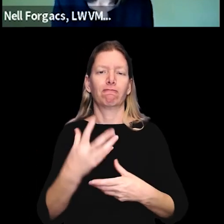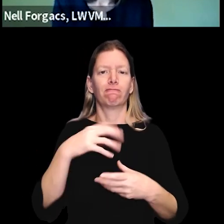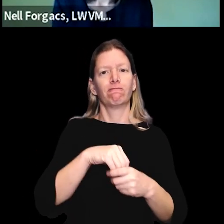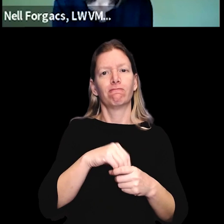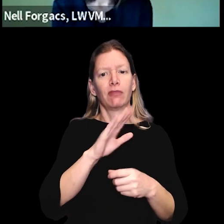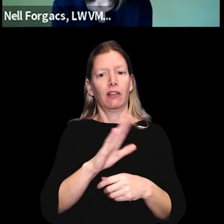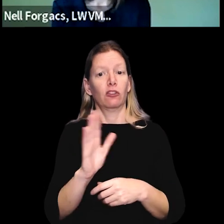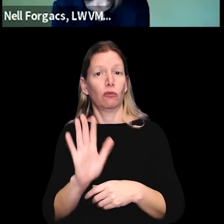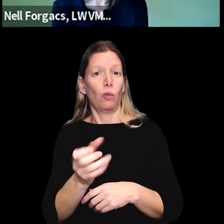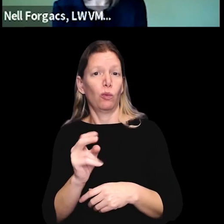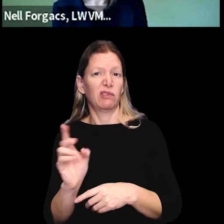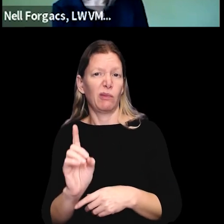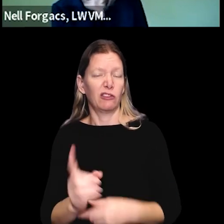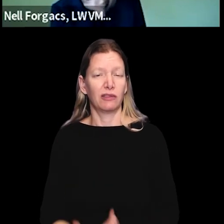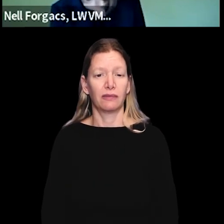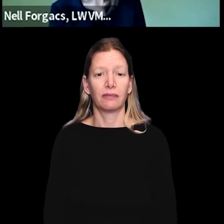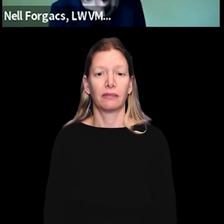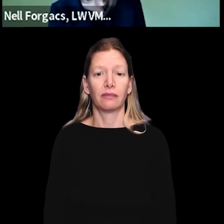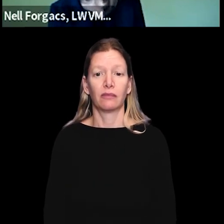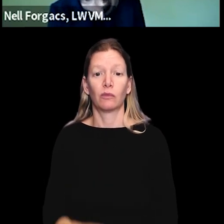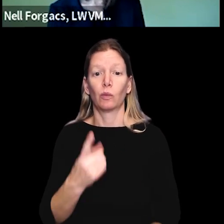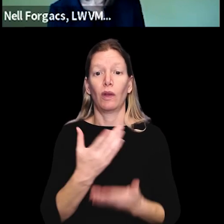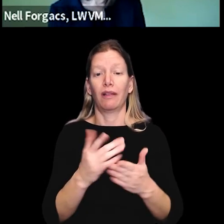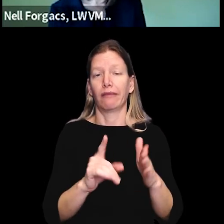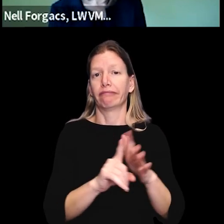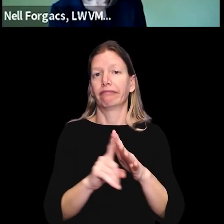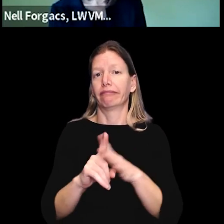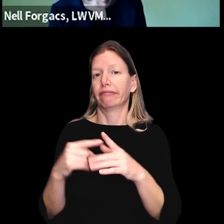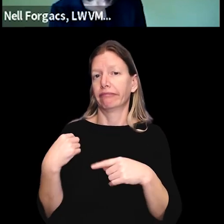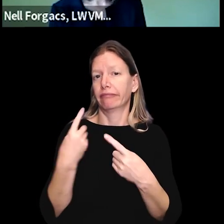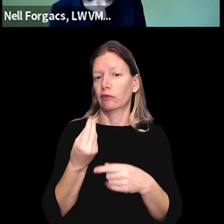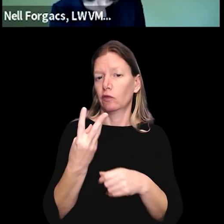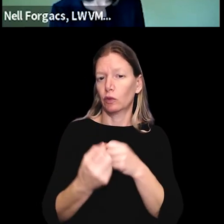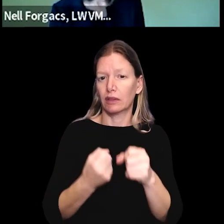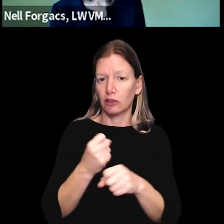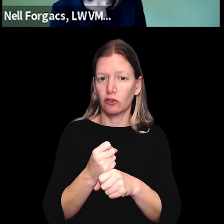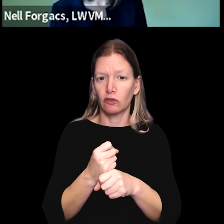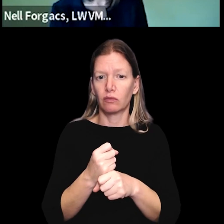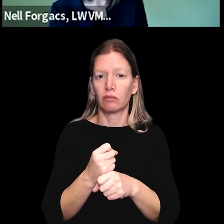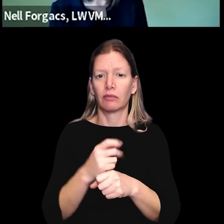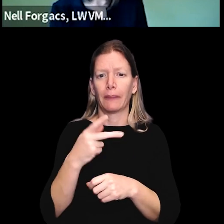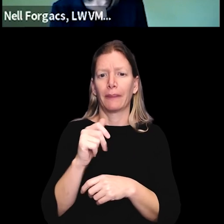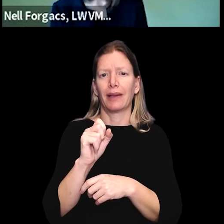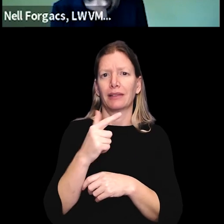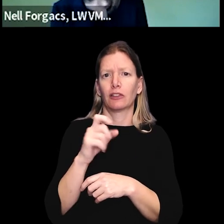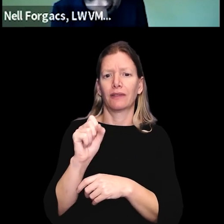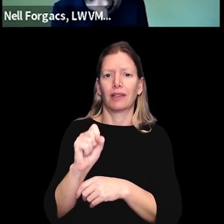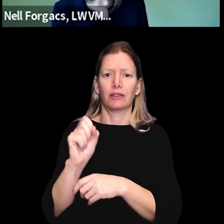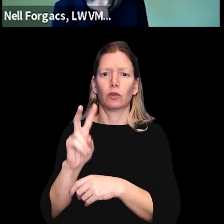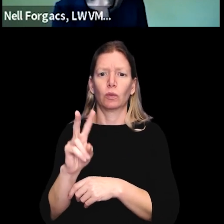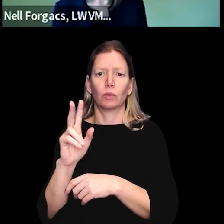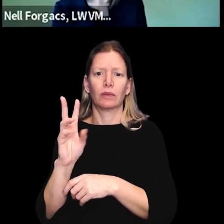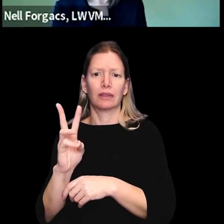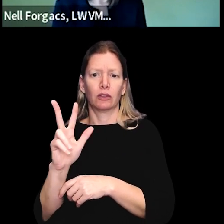that habit of engaging in their democracy. So one of the things that has come up in the past few years was the passage